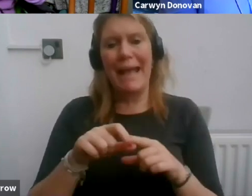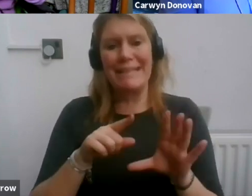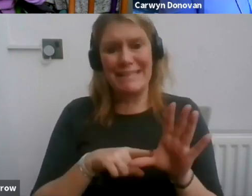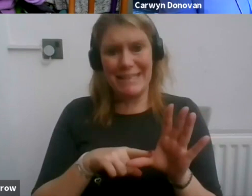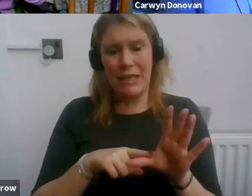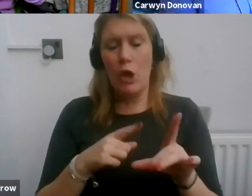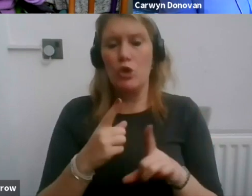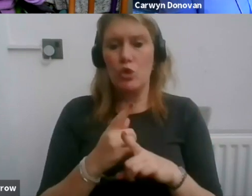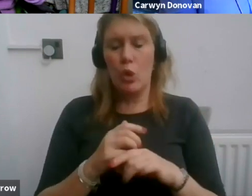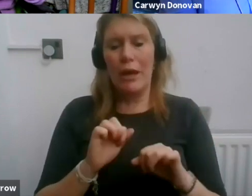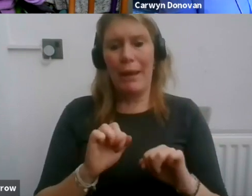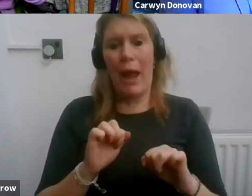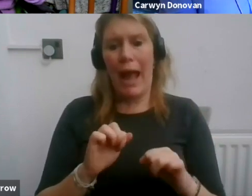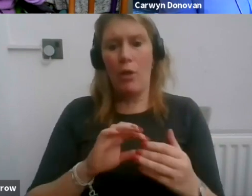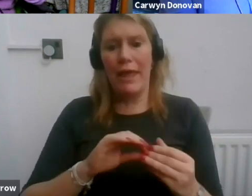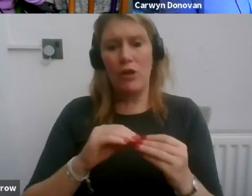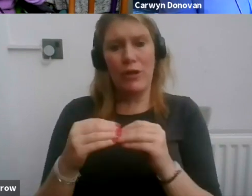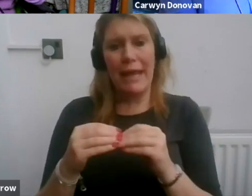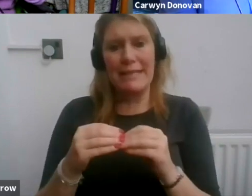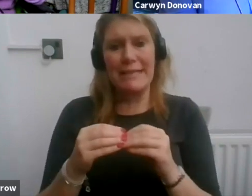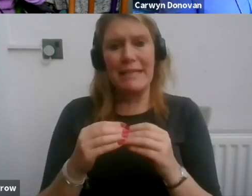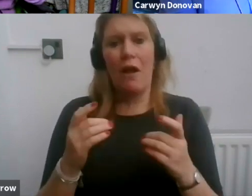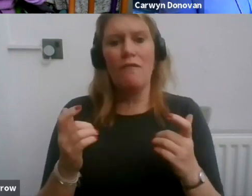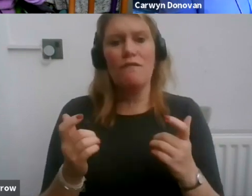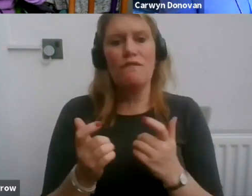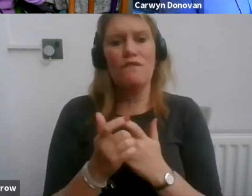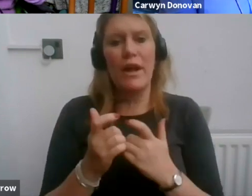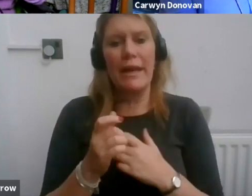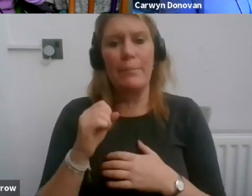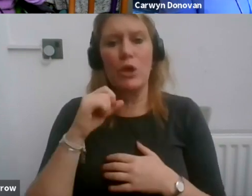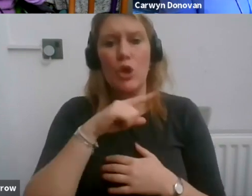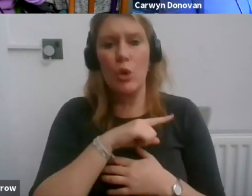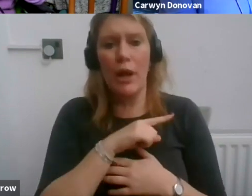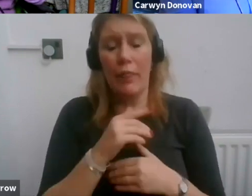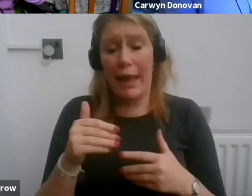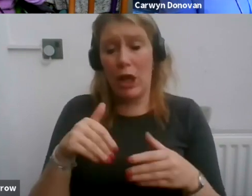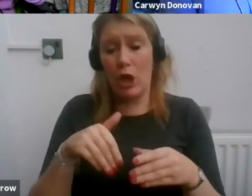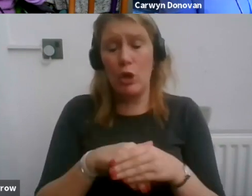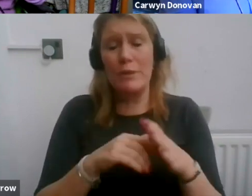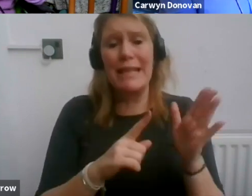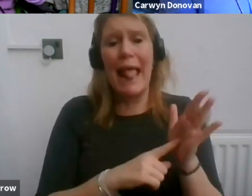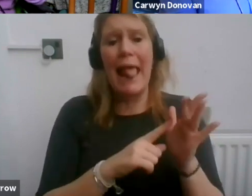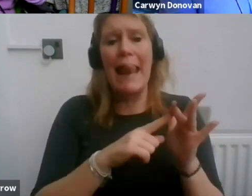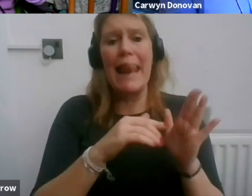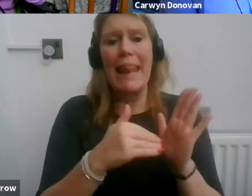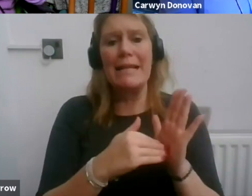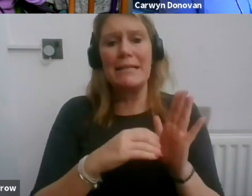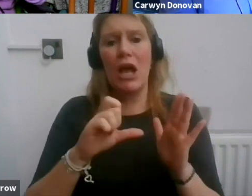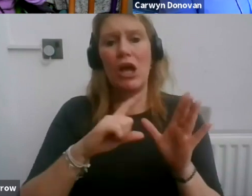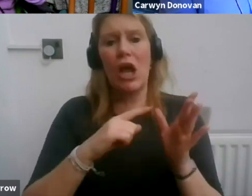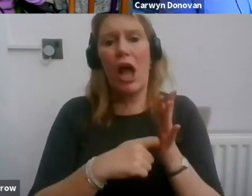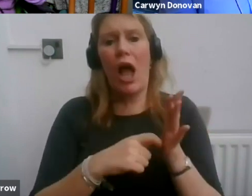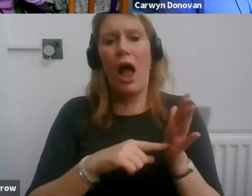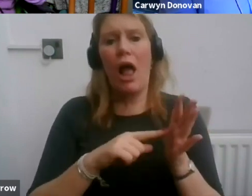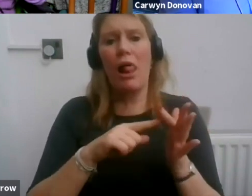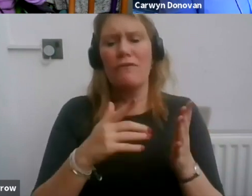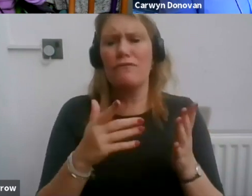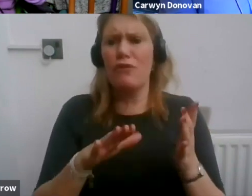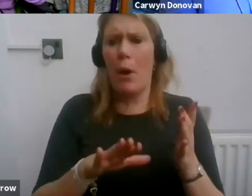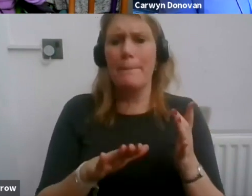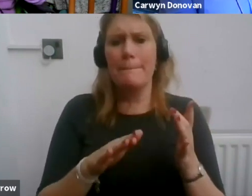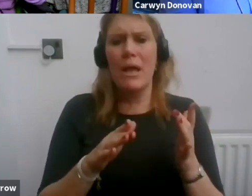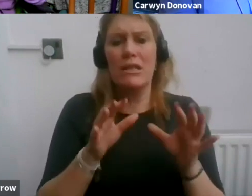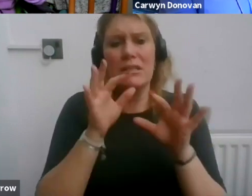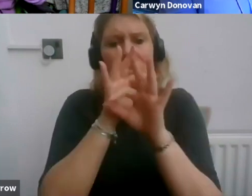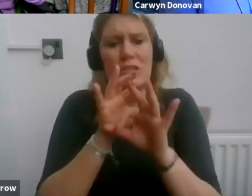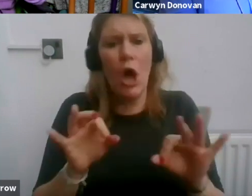made Funny Peculiar which also stars Liz Carr from Silent Witness and Funny Peculiar is on the Powerful